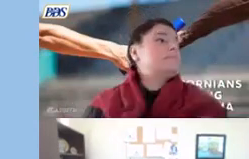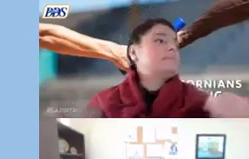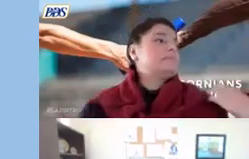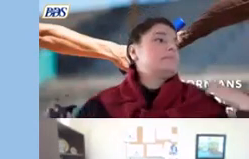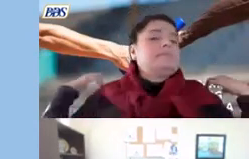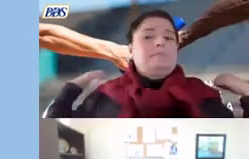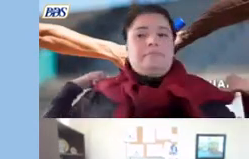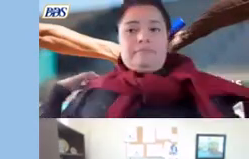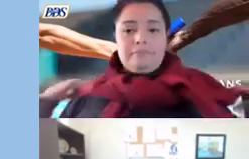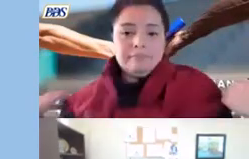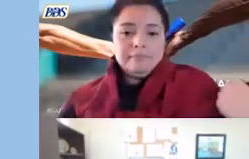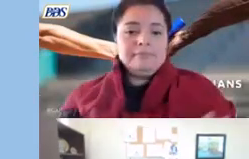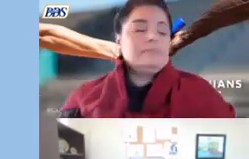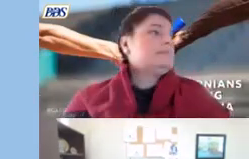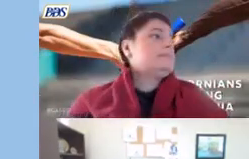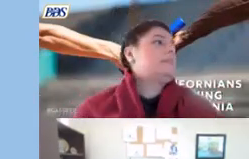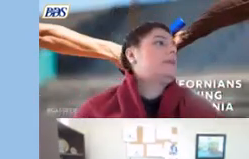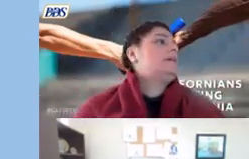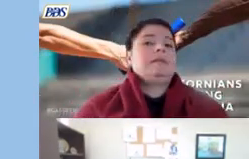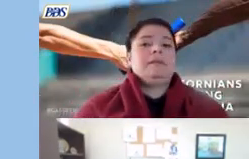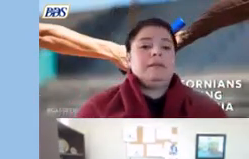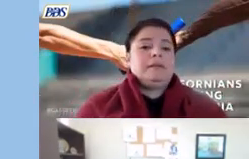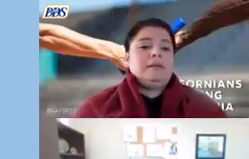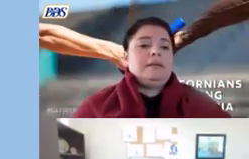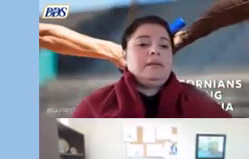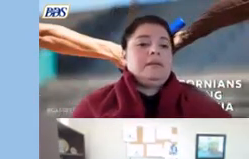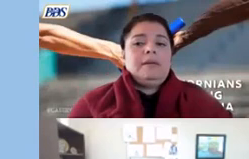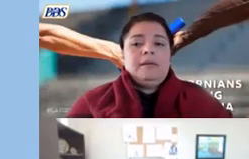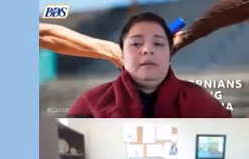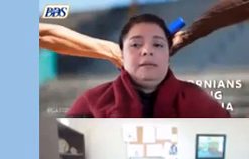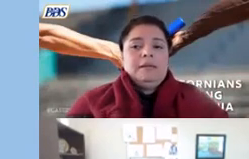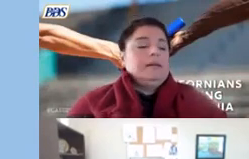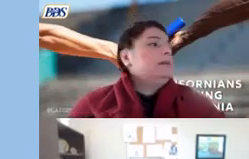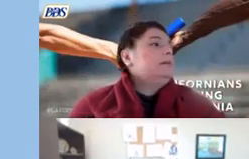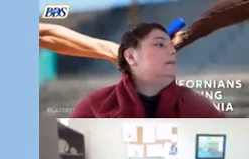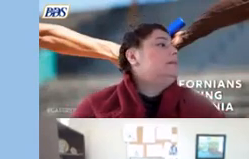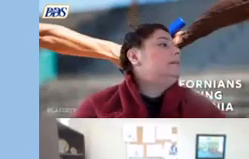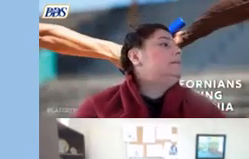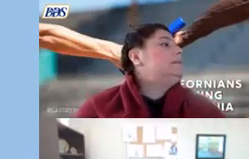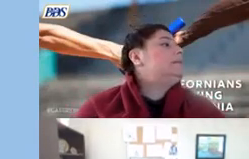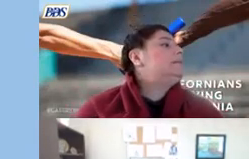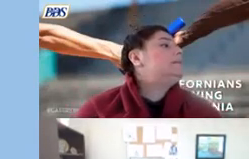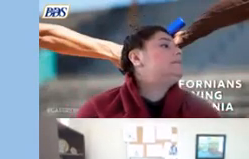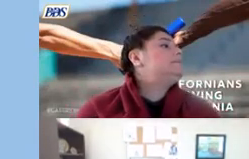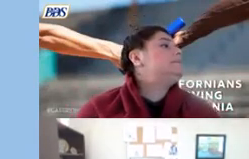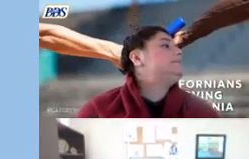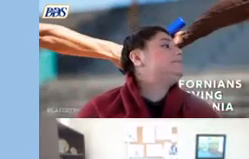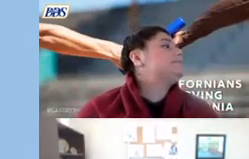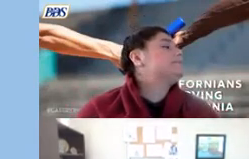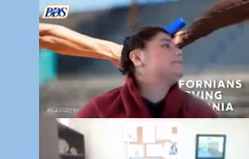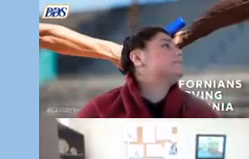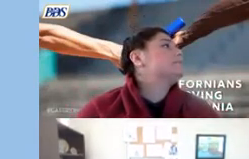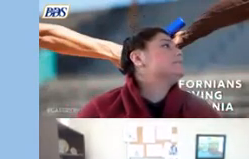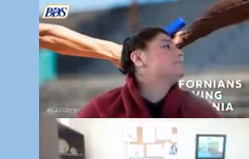passed and captured in a prior fiscal year that period being july 1st of 2020 through june 30th of